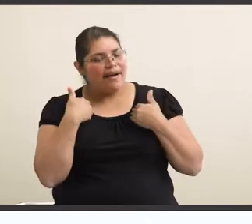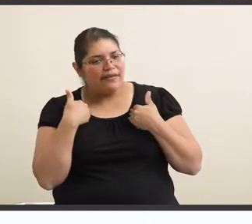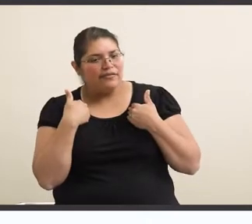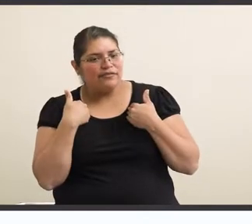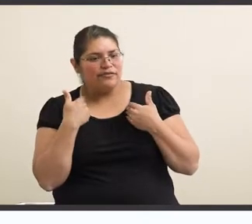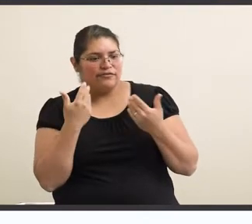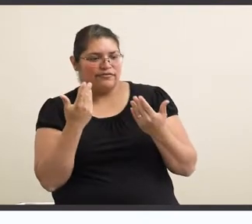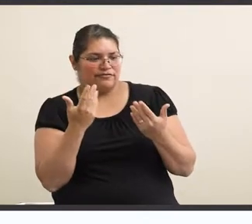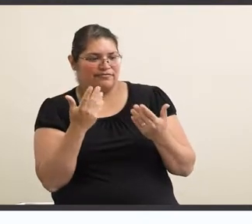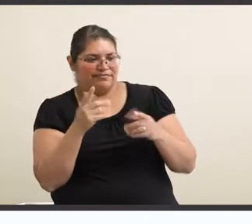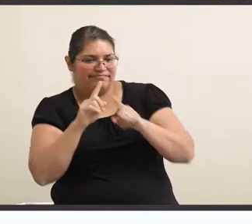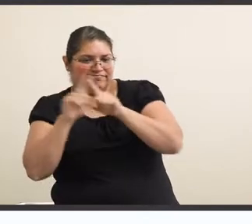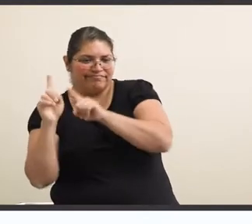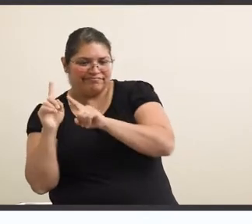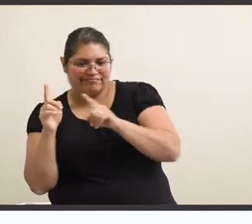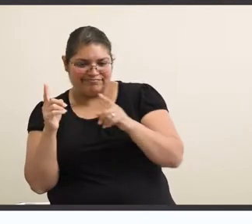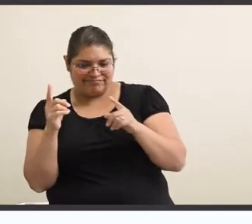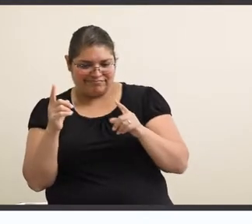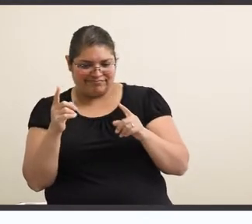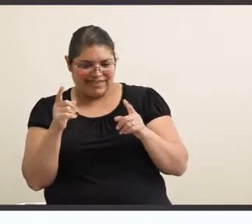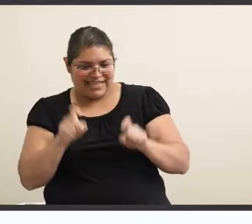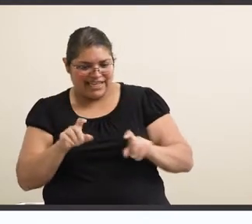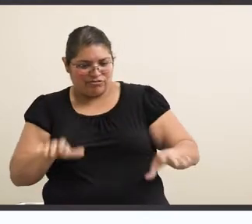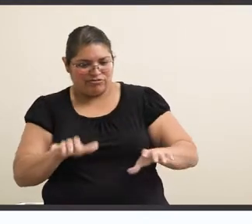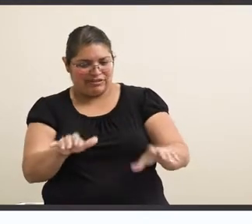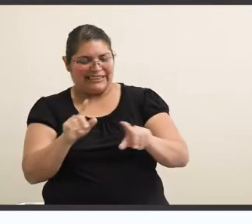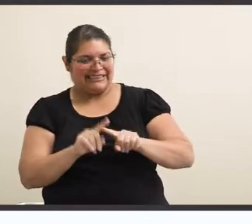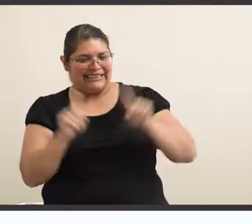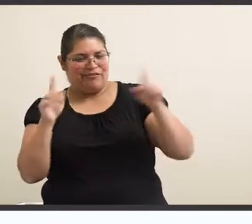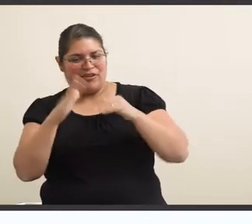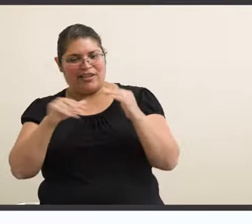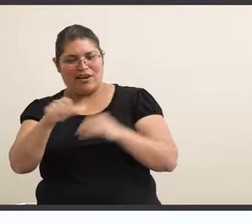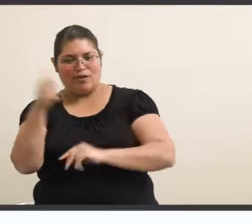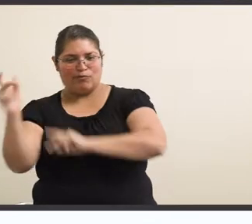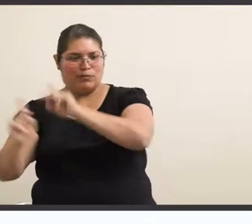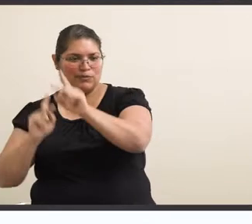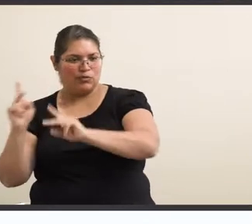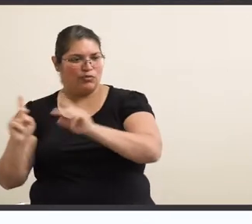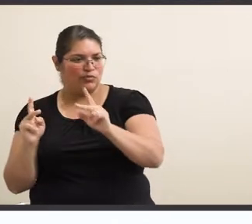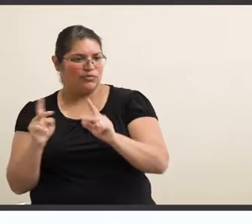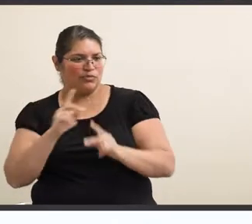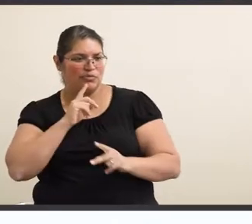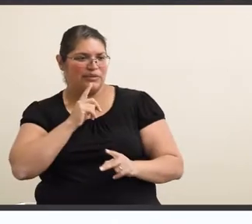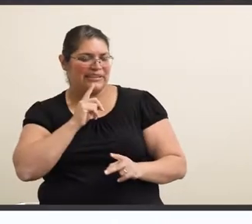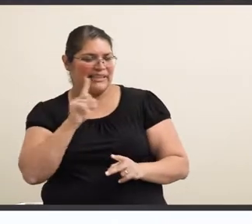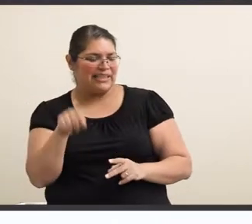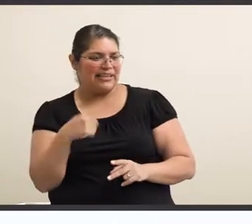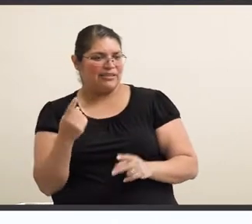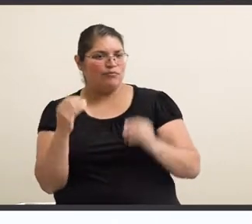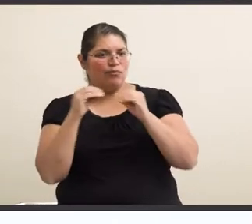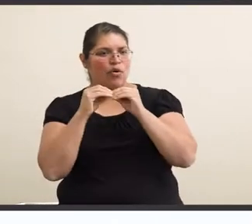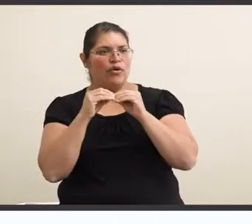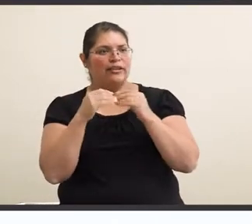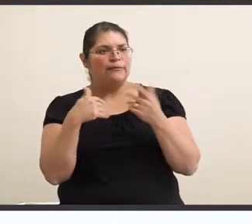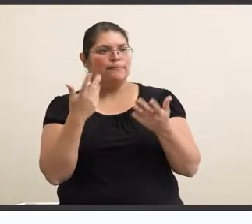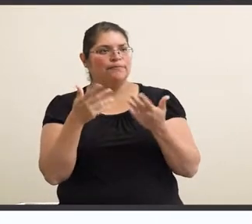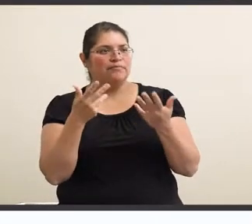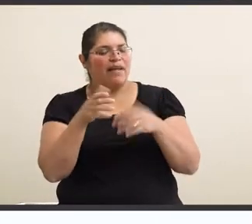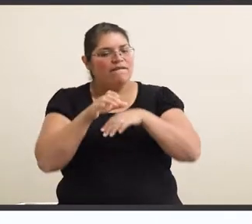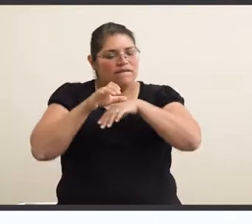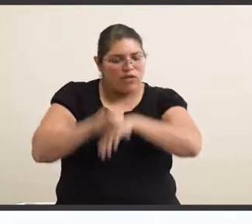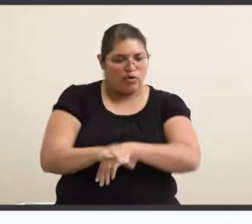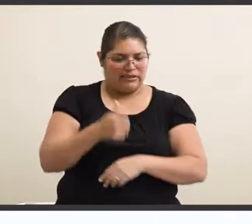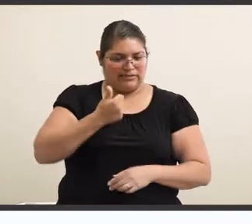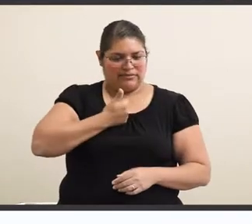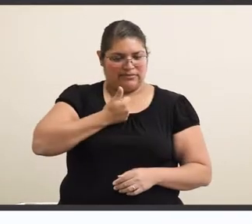need to do things differently than everybody else. And it's just more, it kind of forces